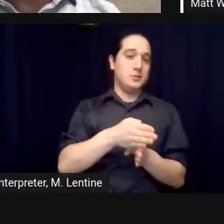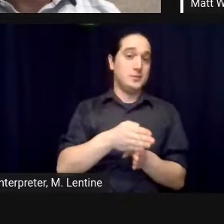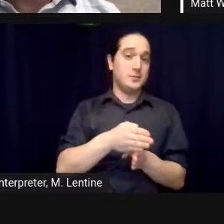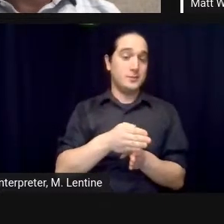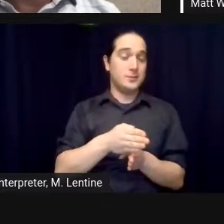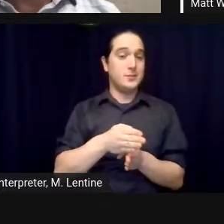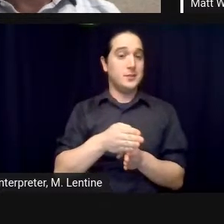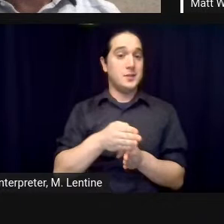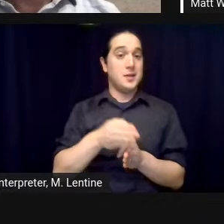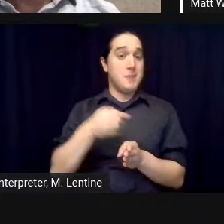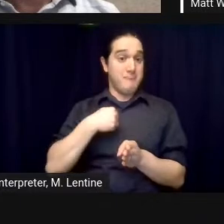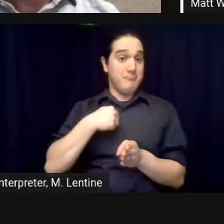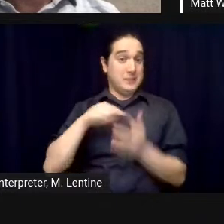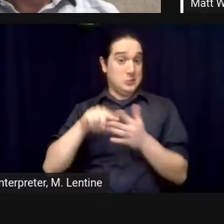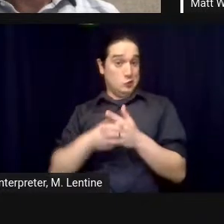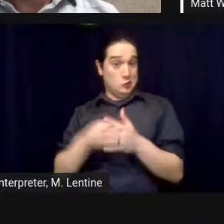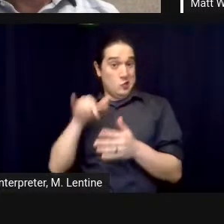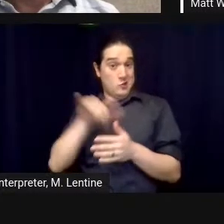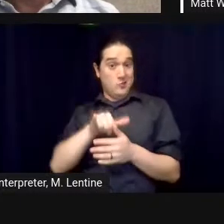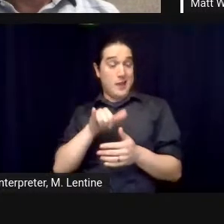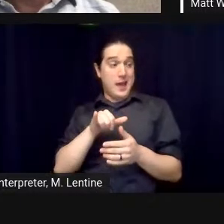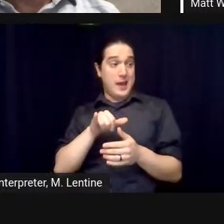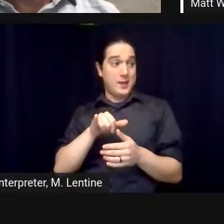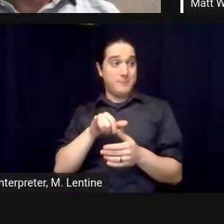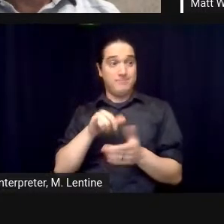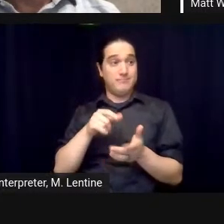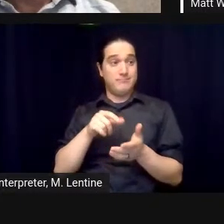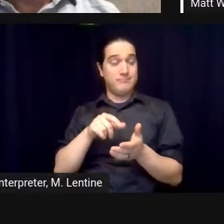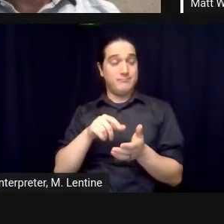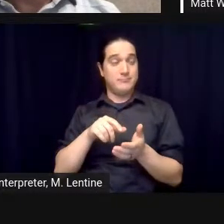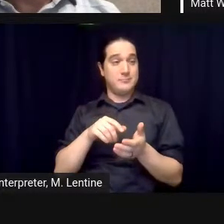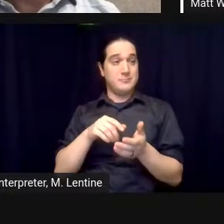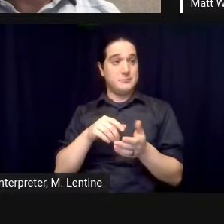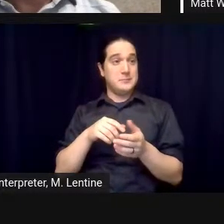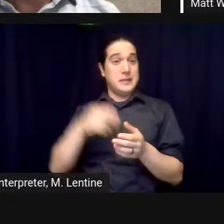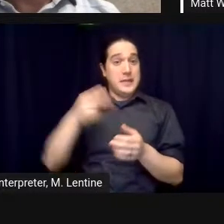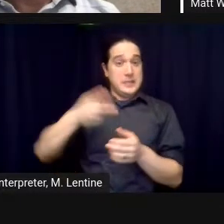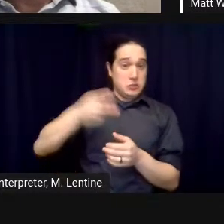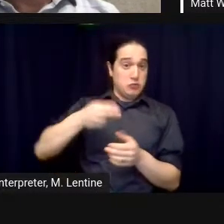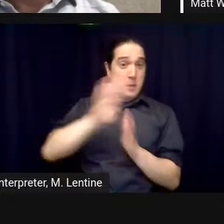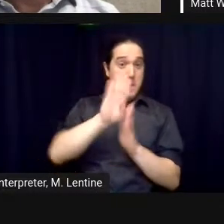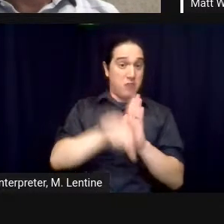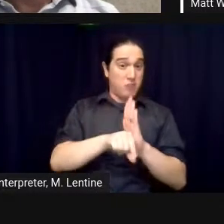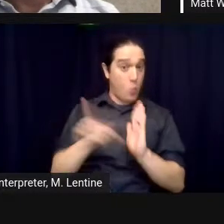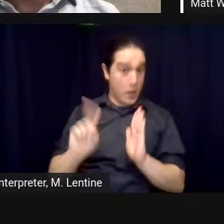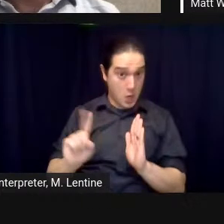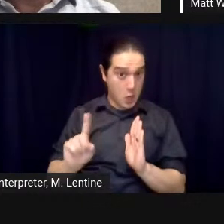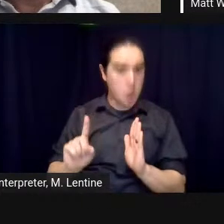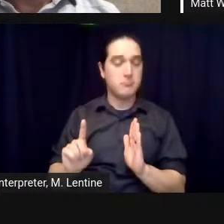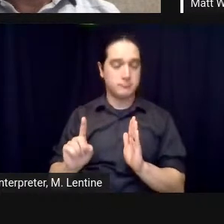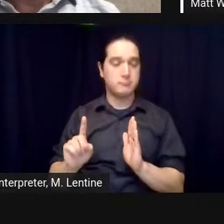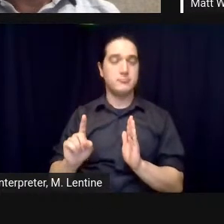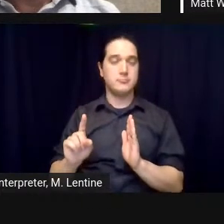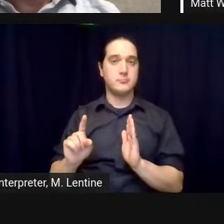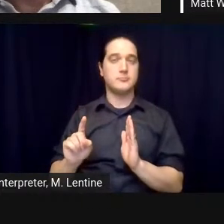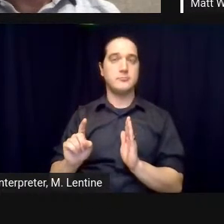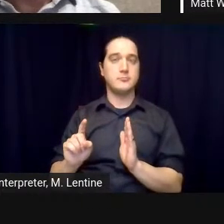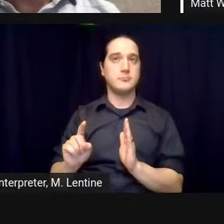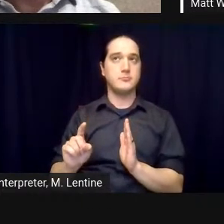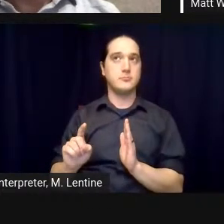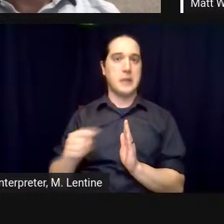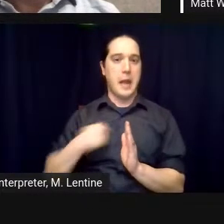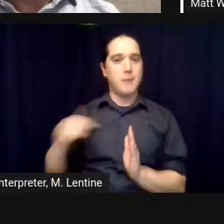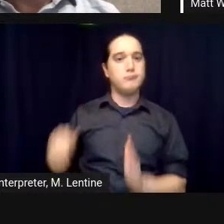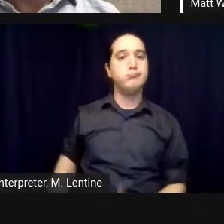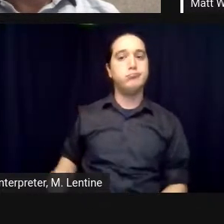teeth as a 22 year old city kid in new mexico and we built uh sinagia ranch with a lot of our